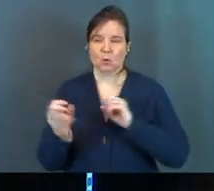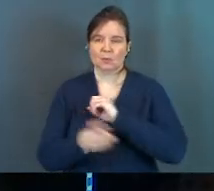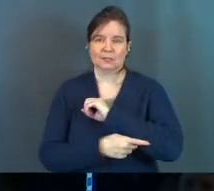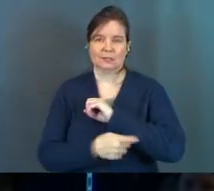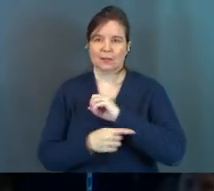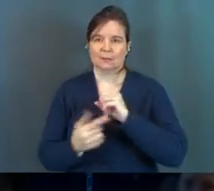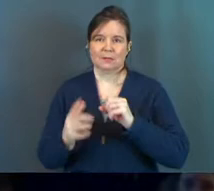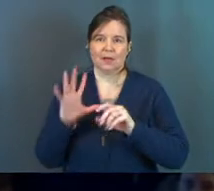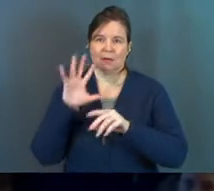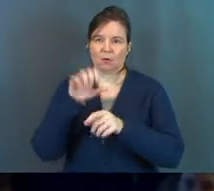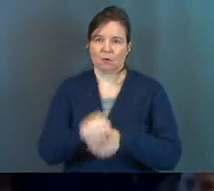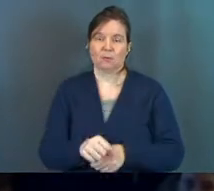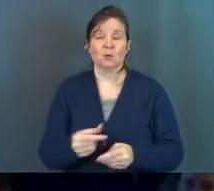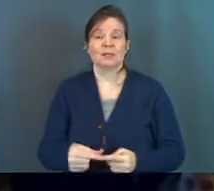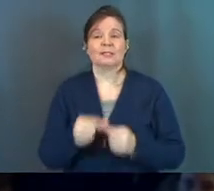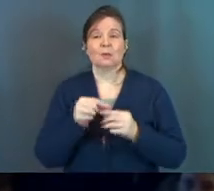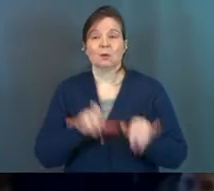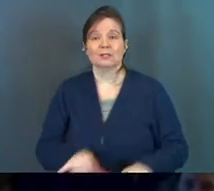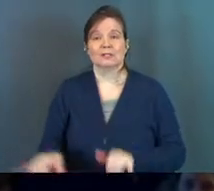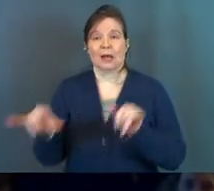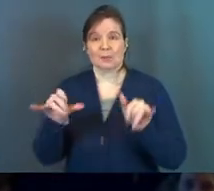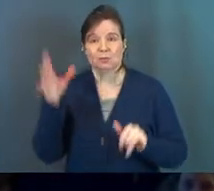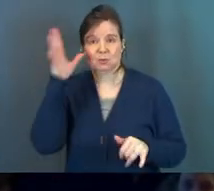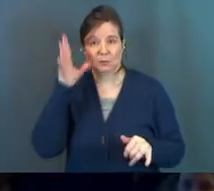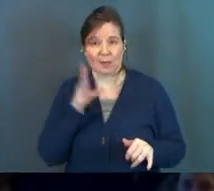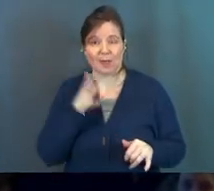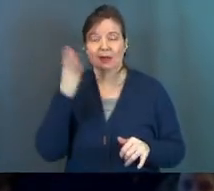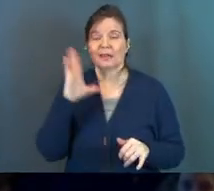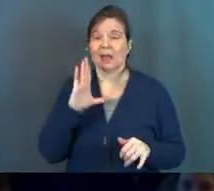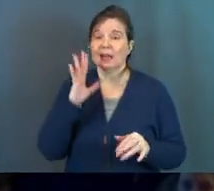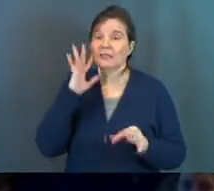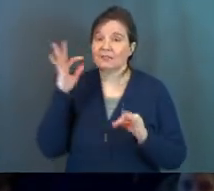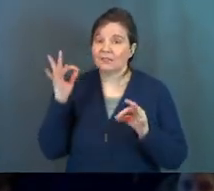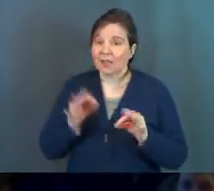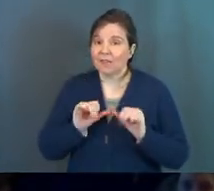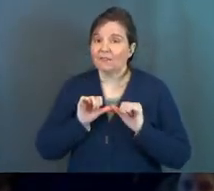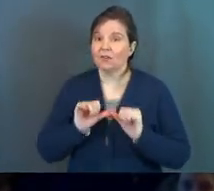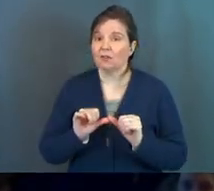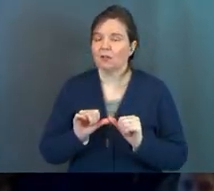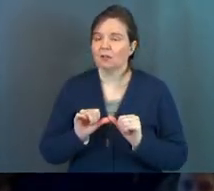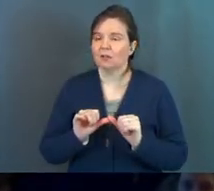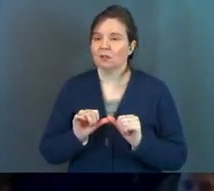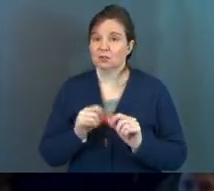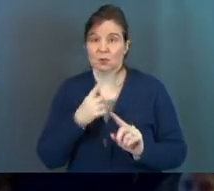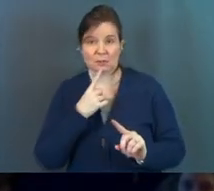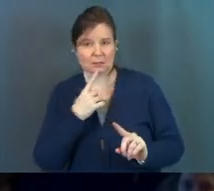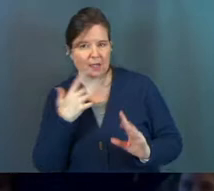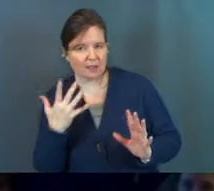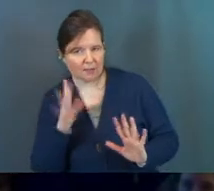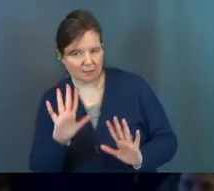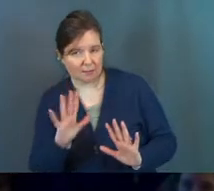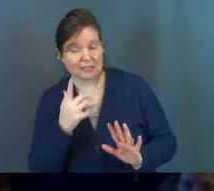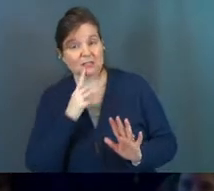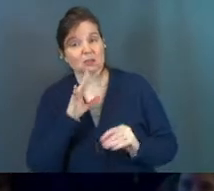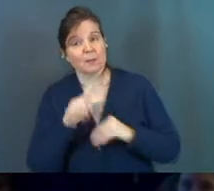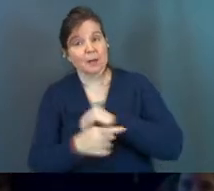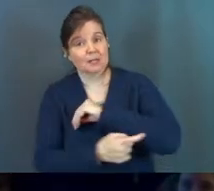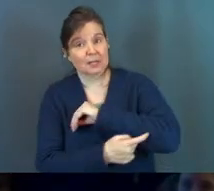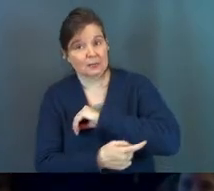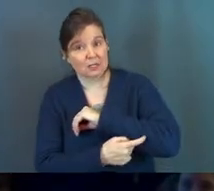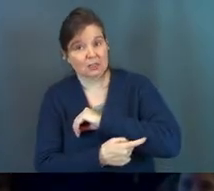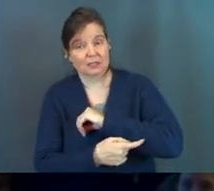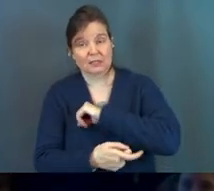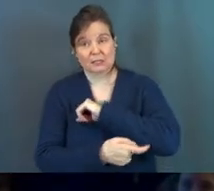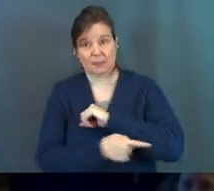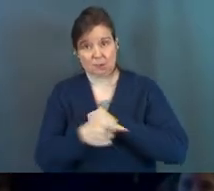overtaken you except what is common to mankind. And God is faithful. So what's he, he hitting you with really quick. He's talking about temptation,